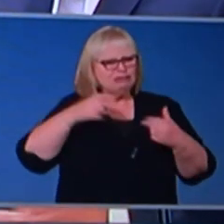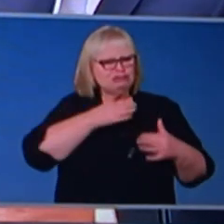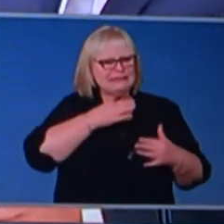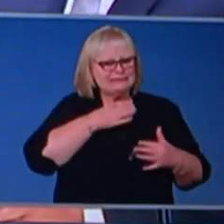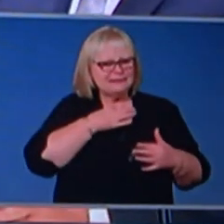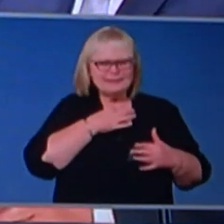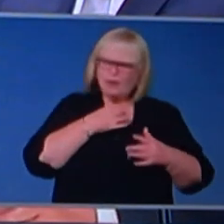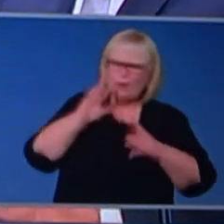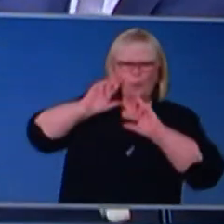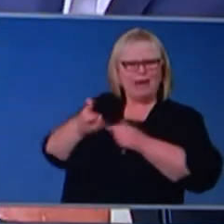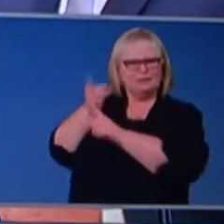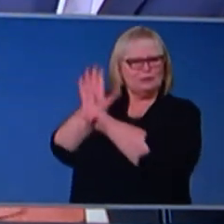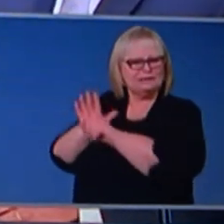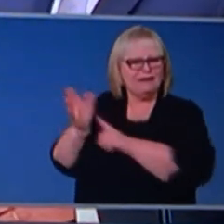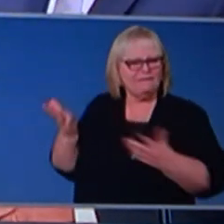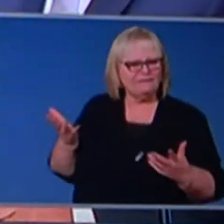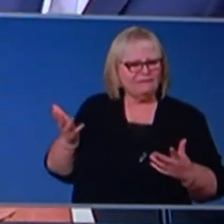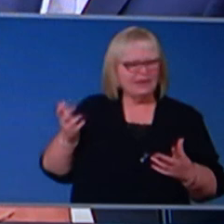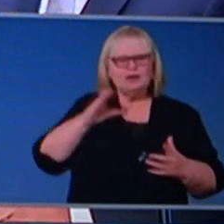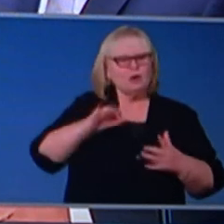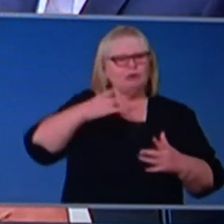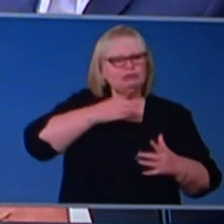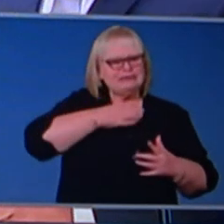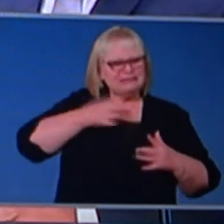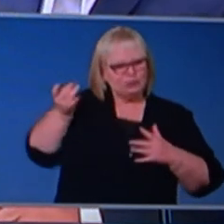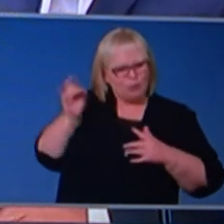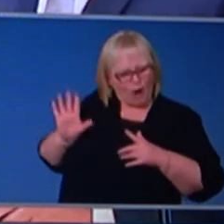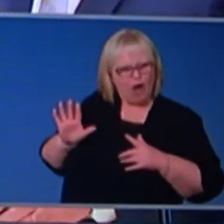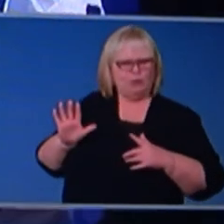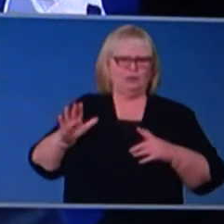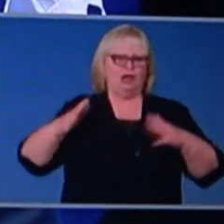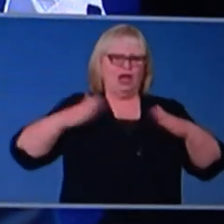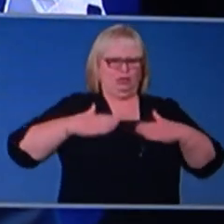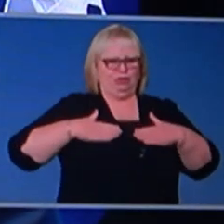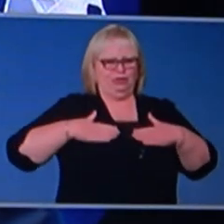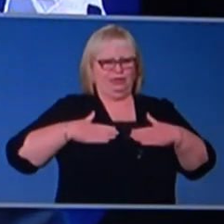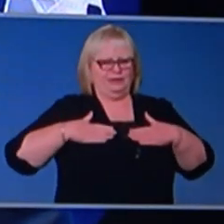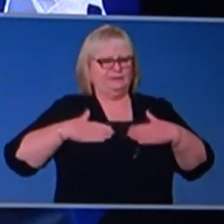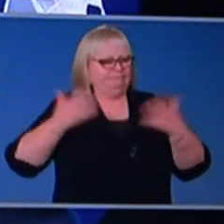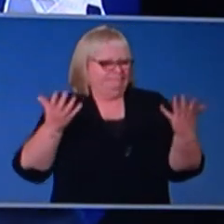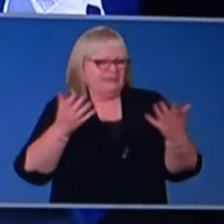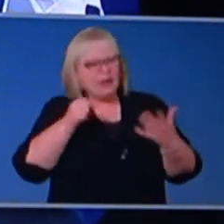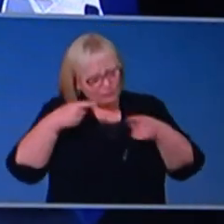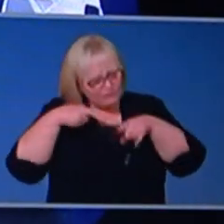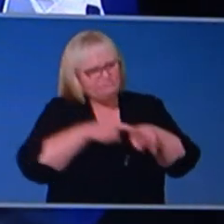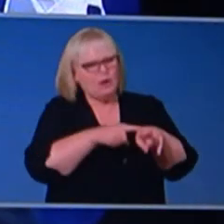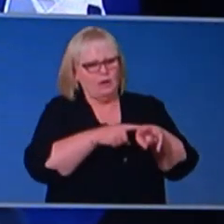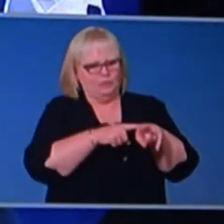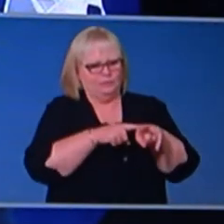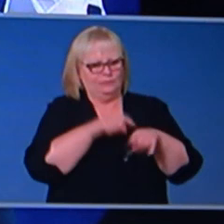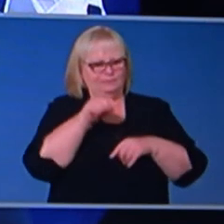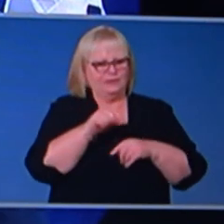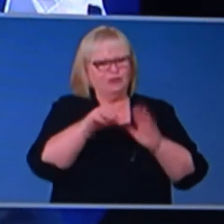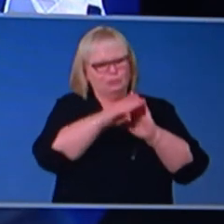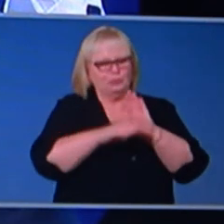act in their own interest and not put their health at risk, uh, by acting contrary to those social distancing principles at any time. But